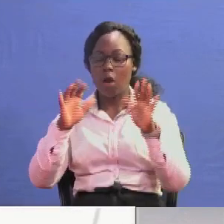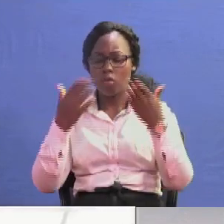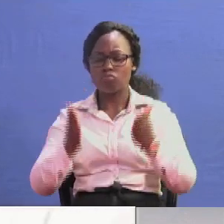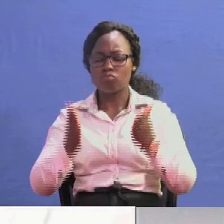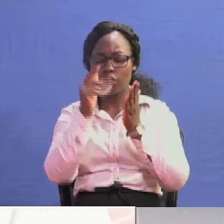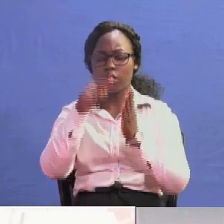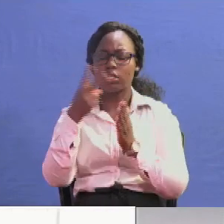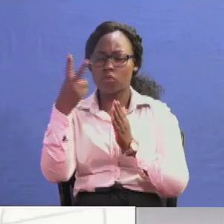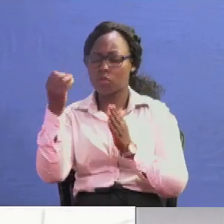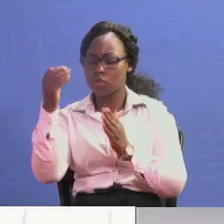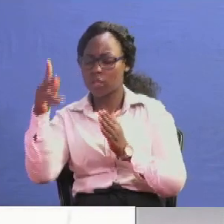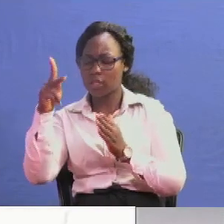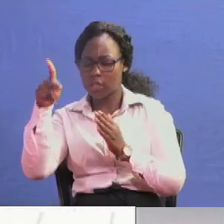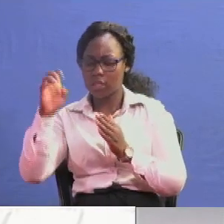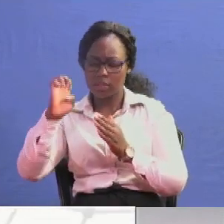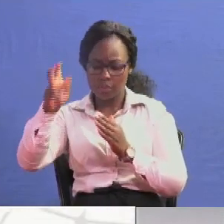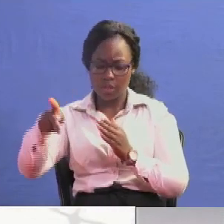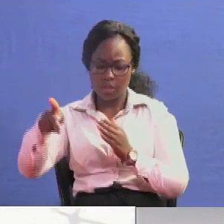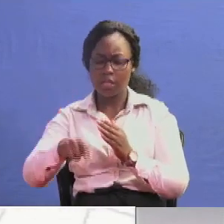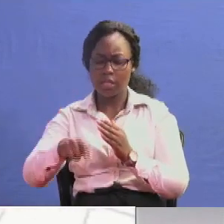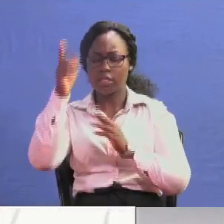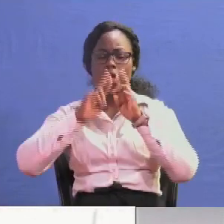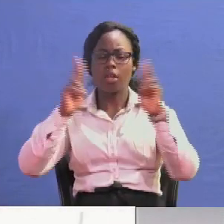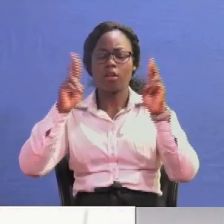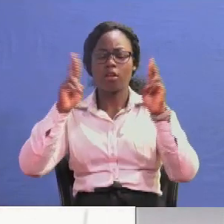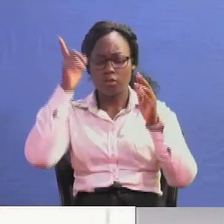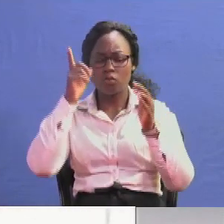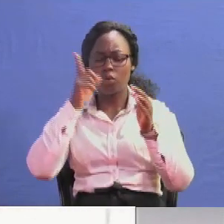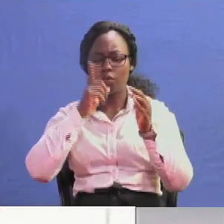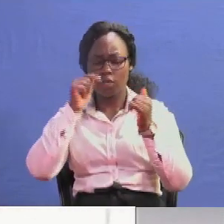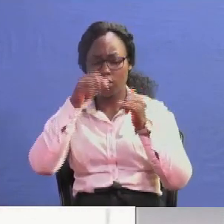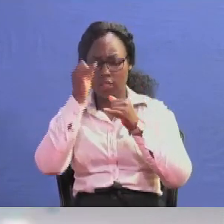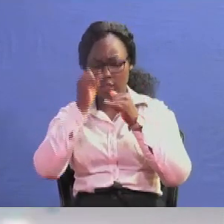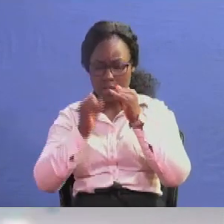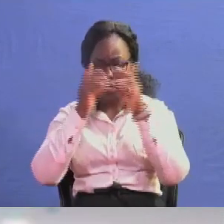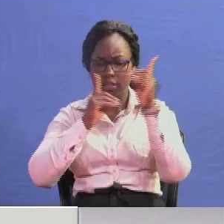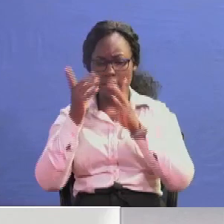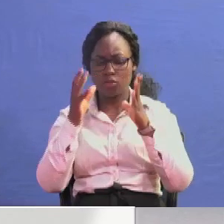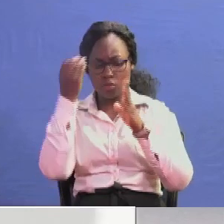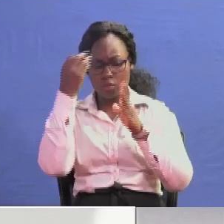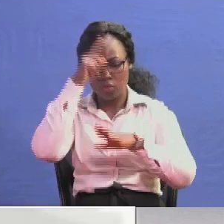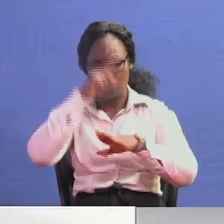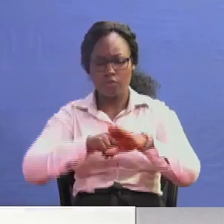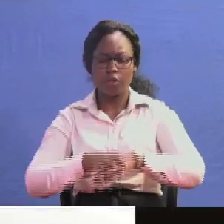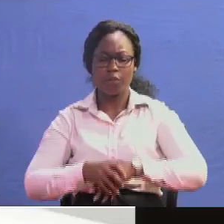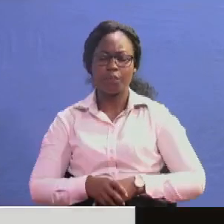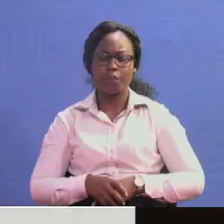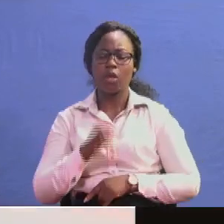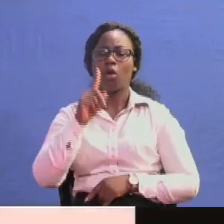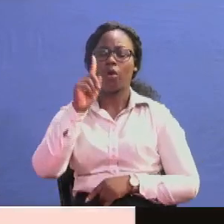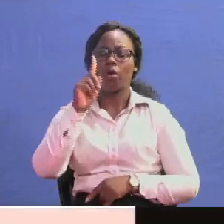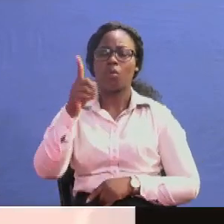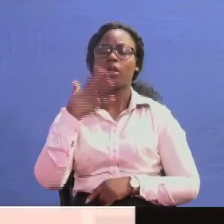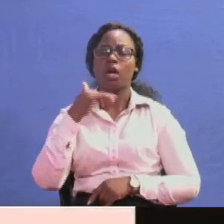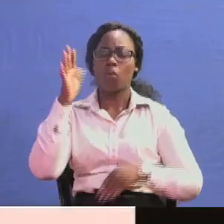kcp results even as we wind up this uh discussion because of time hsa one i want to